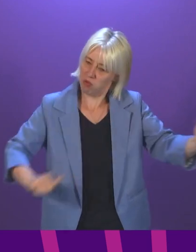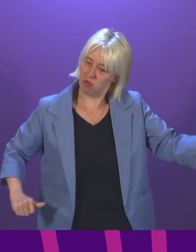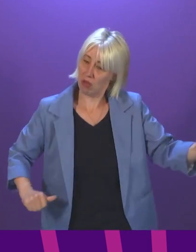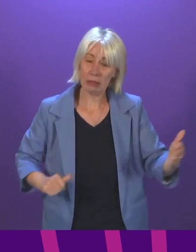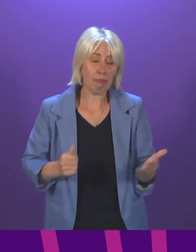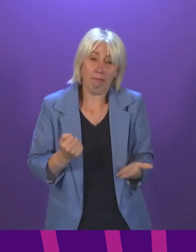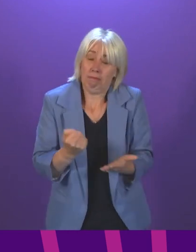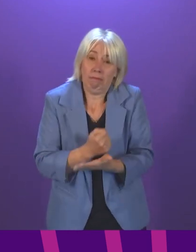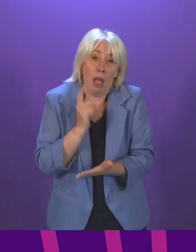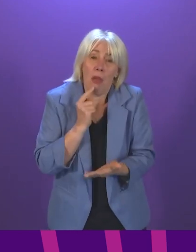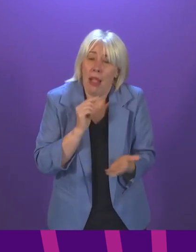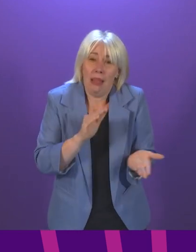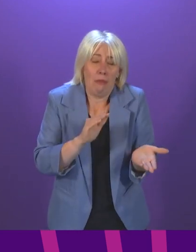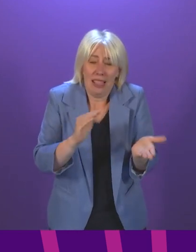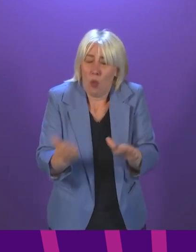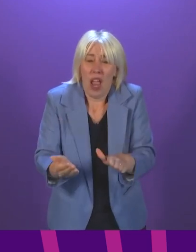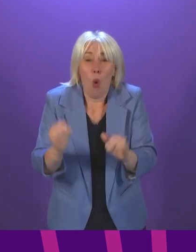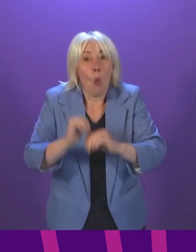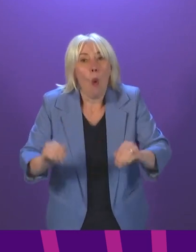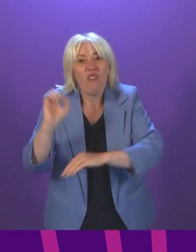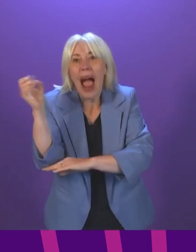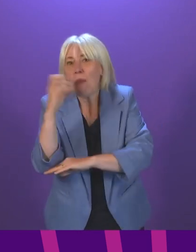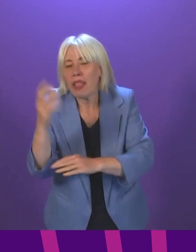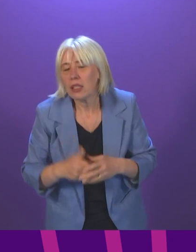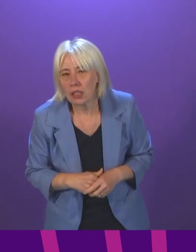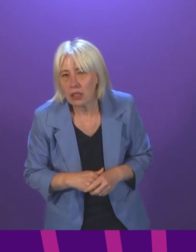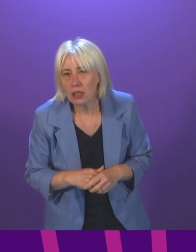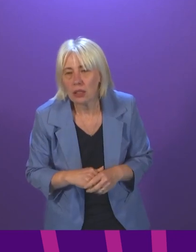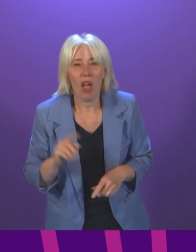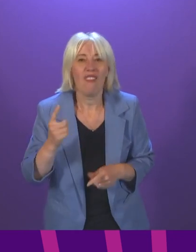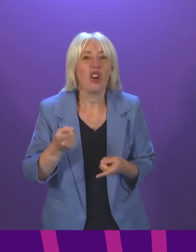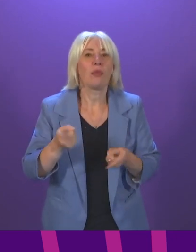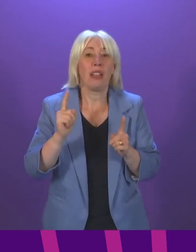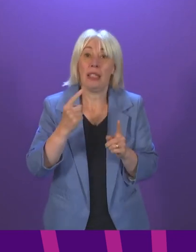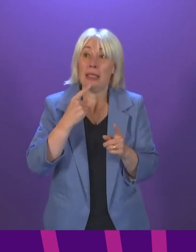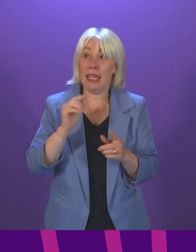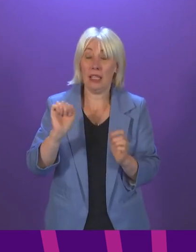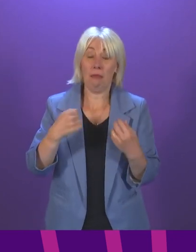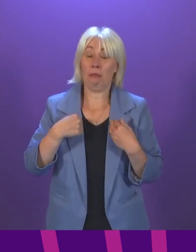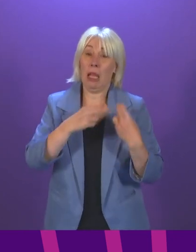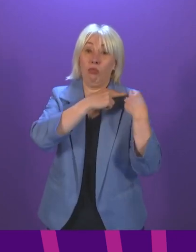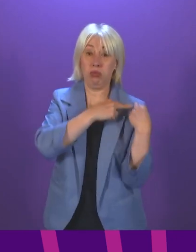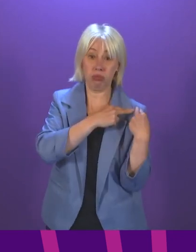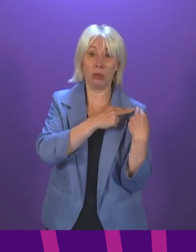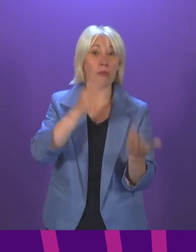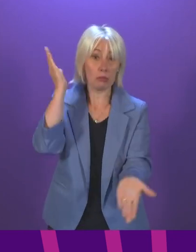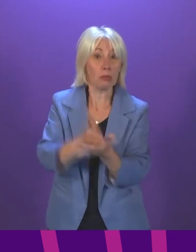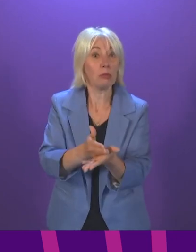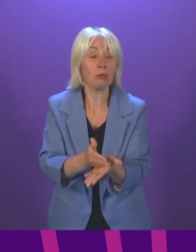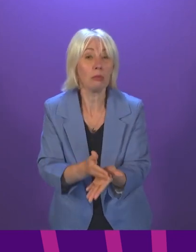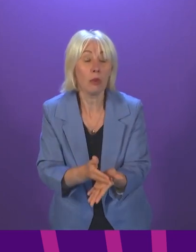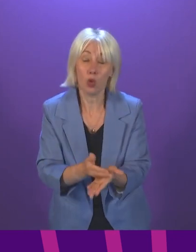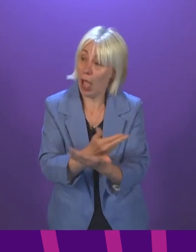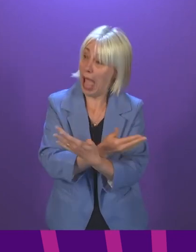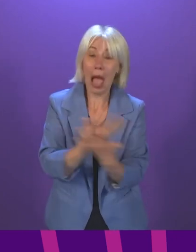dying waiting for ambulances. The First Minister likes to remind us that the buck stops with her. It does. So how many more